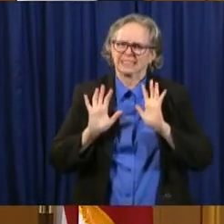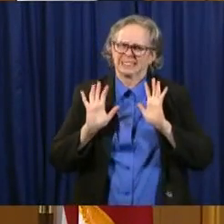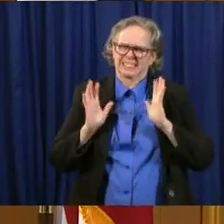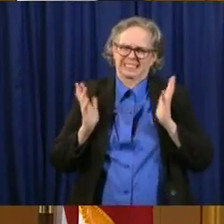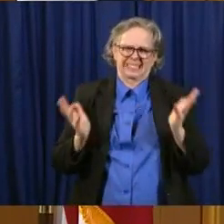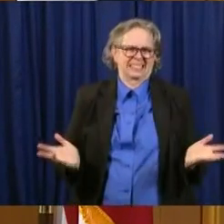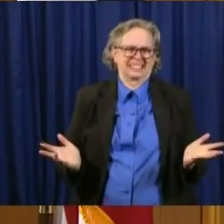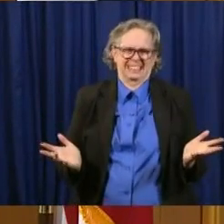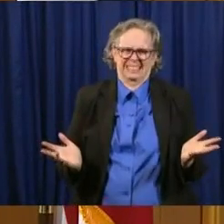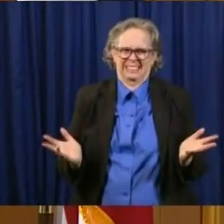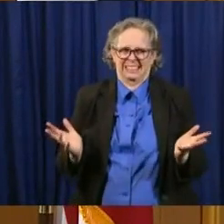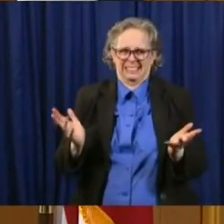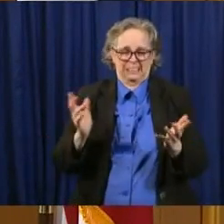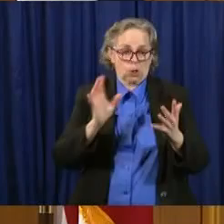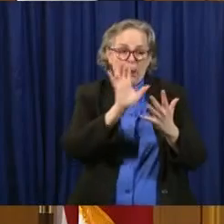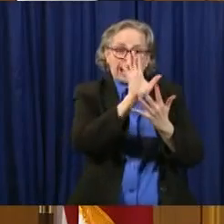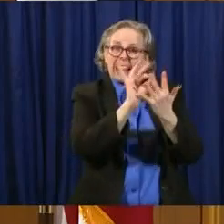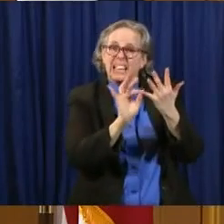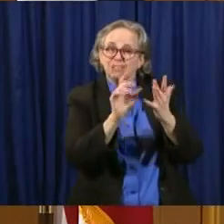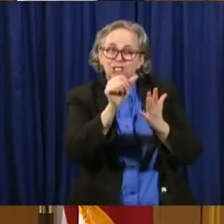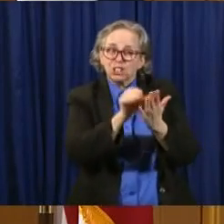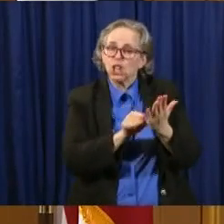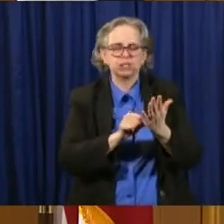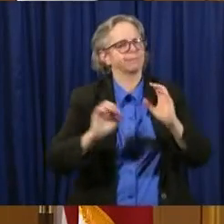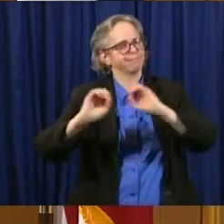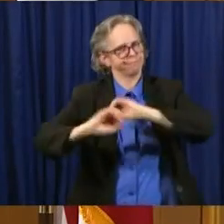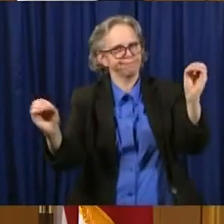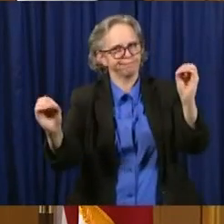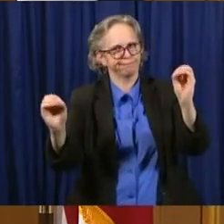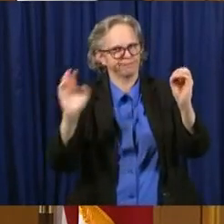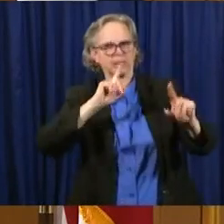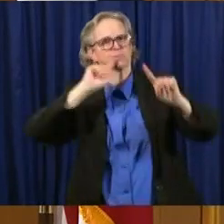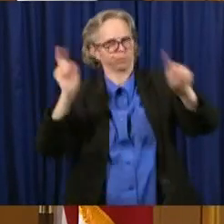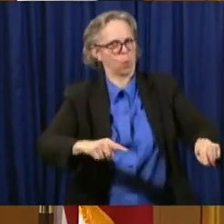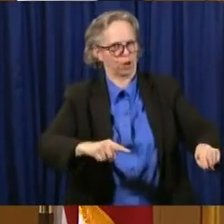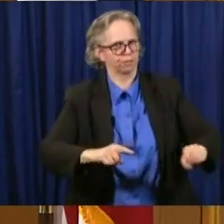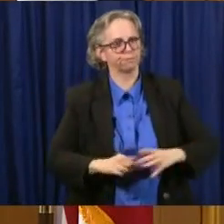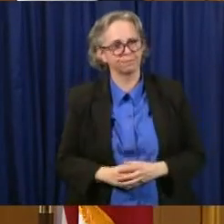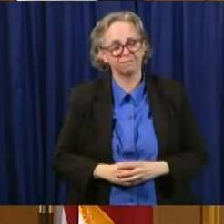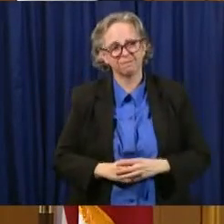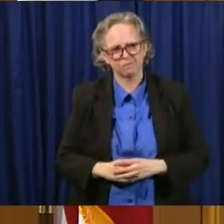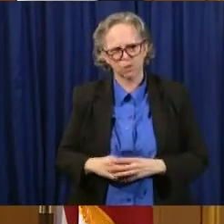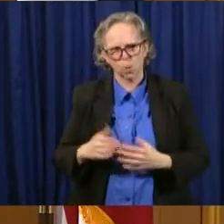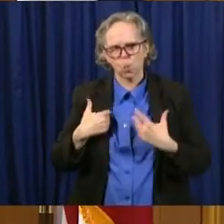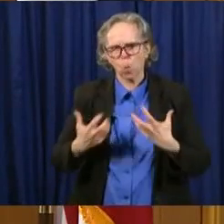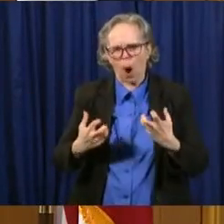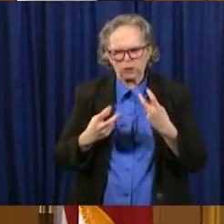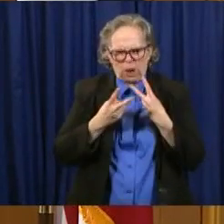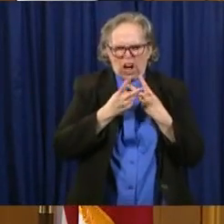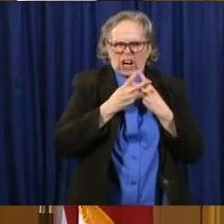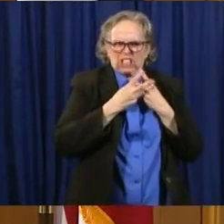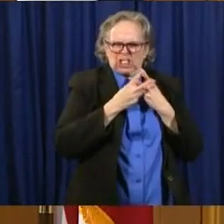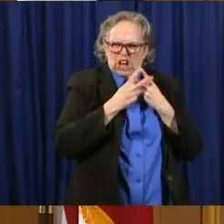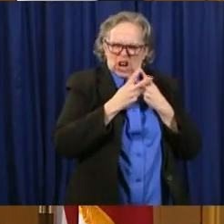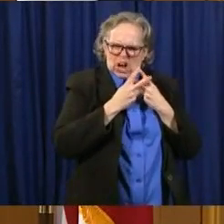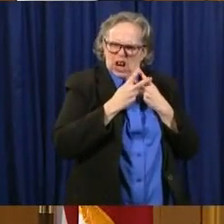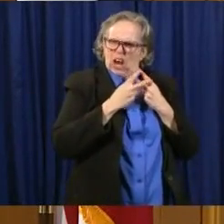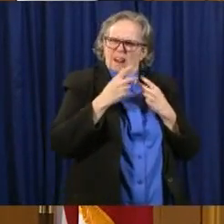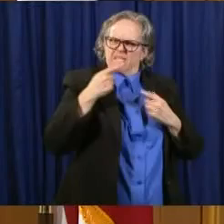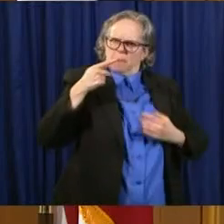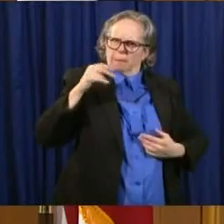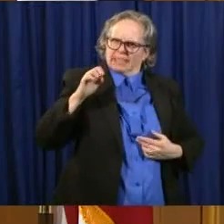because of the fact that we wanted to be able to conserve the personal protection equipment, which